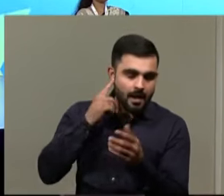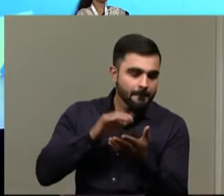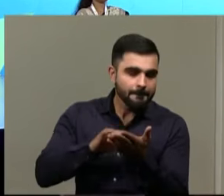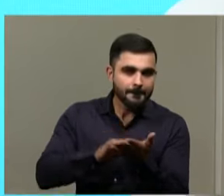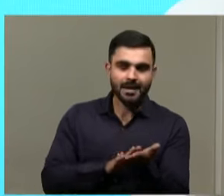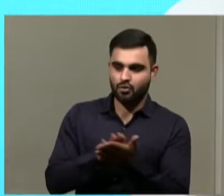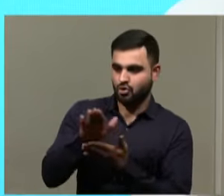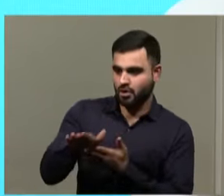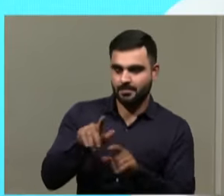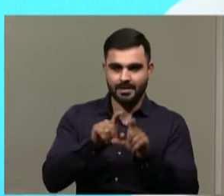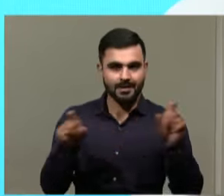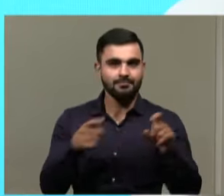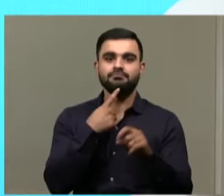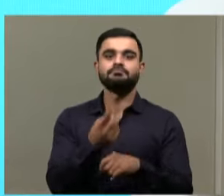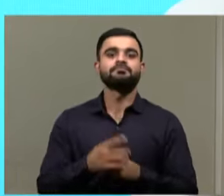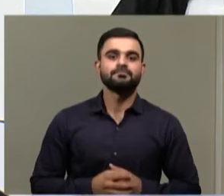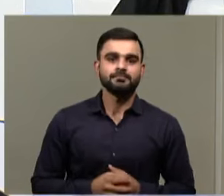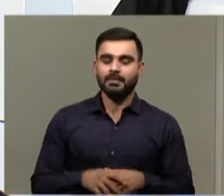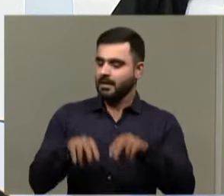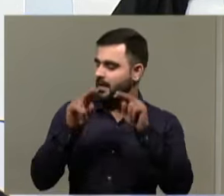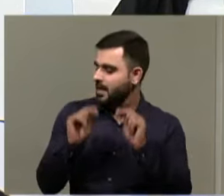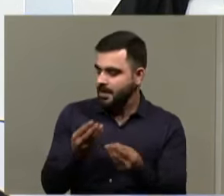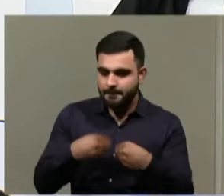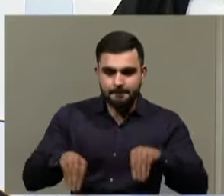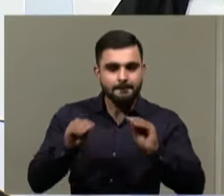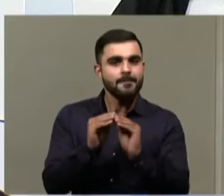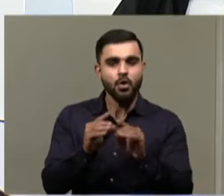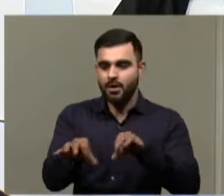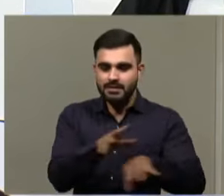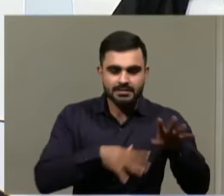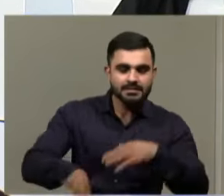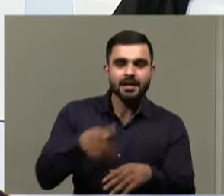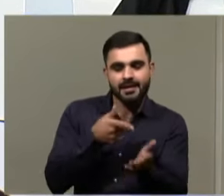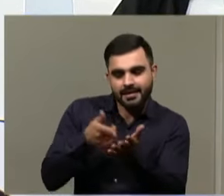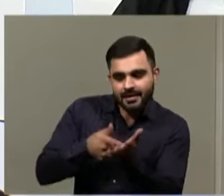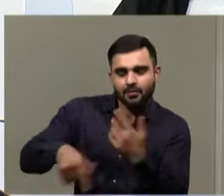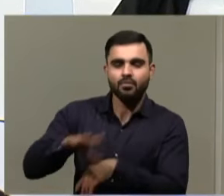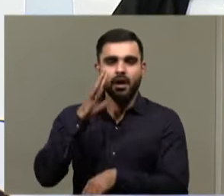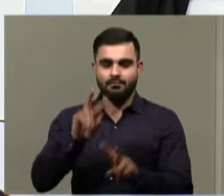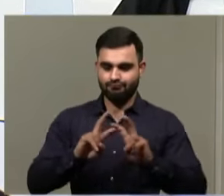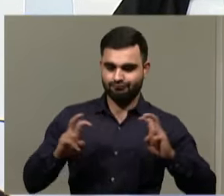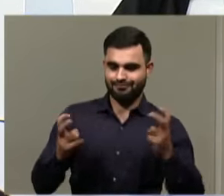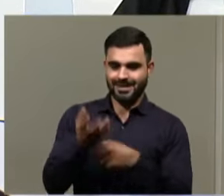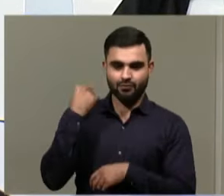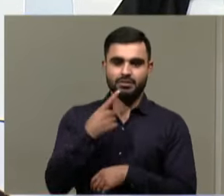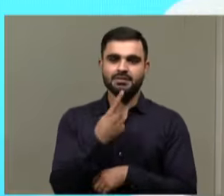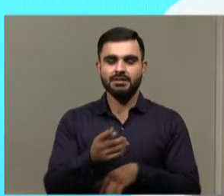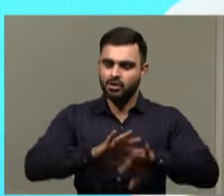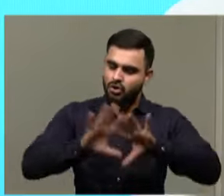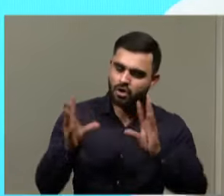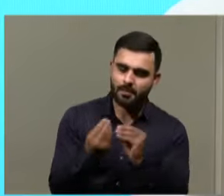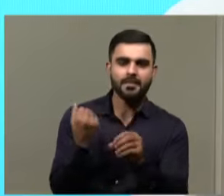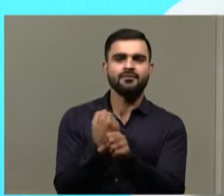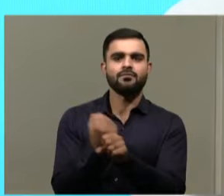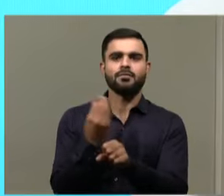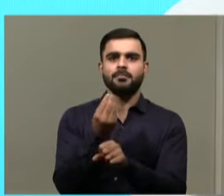ramps. That clearly is something that we need to have more of in our cities, in rural parts. What one of the panelists said earlier is that all of us will have